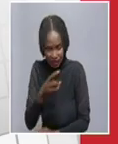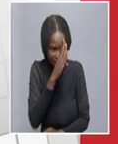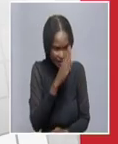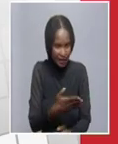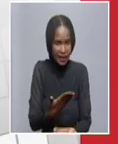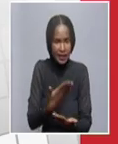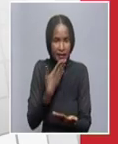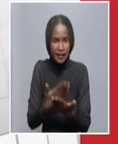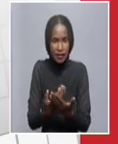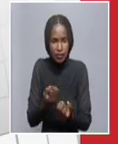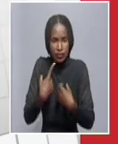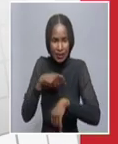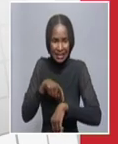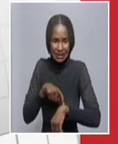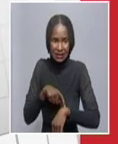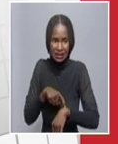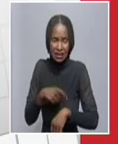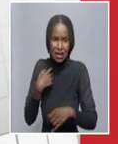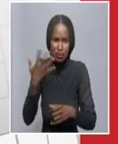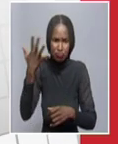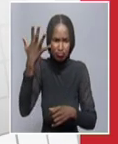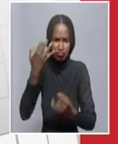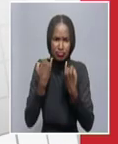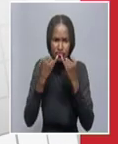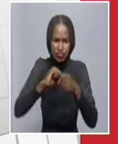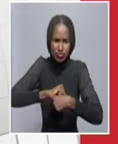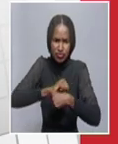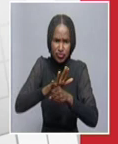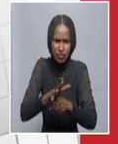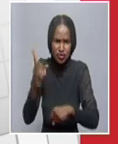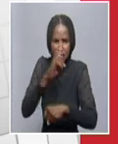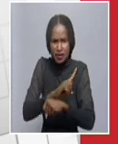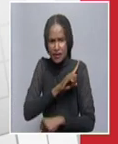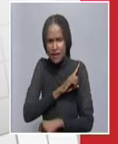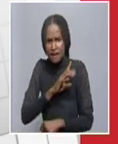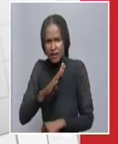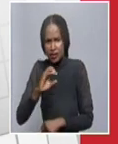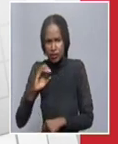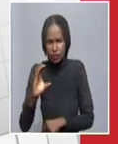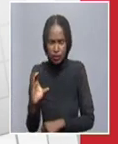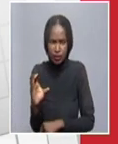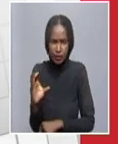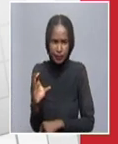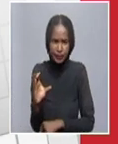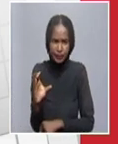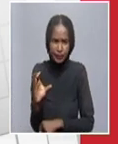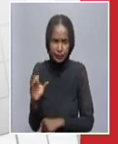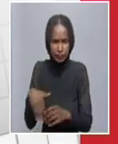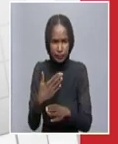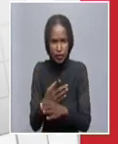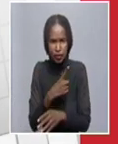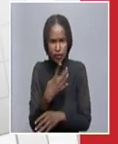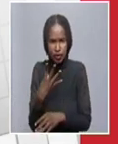for giving me the floor. I do the update for the 14th of October, and we announce